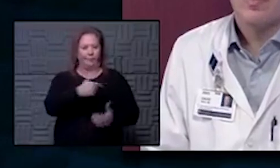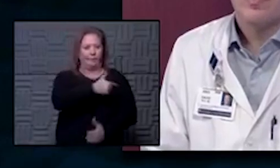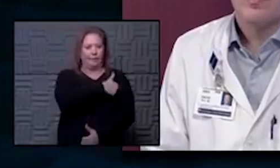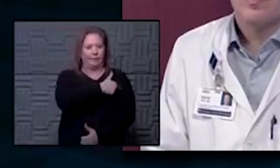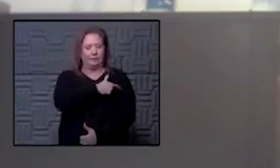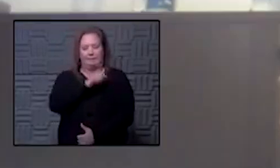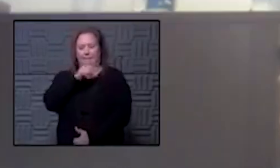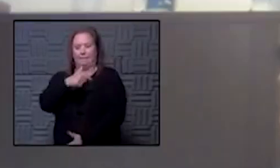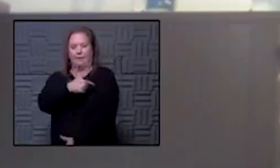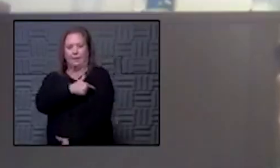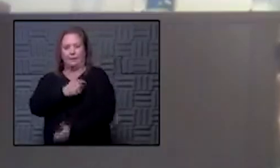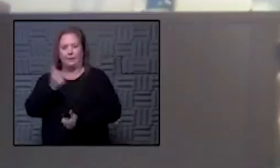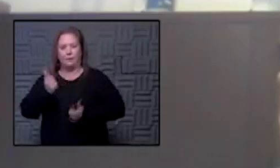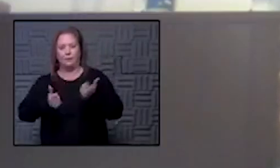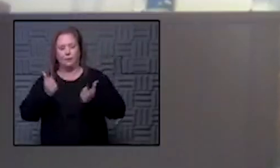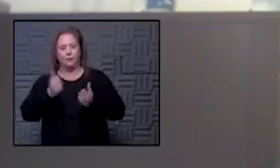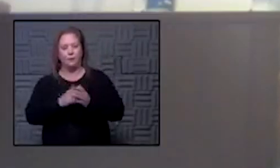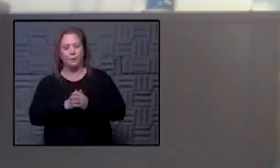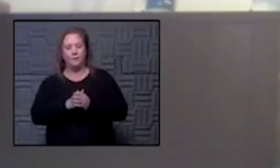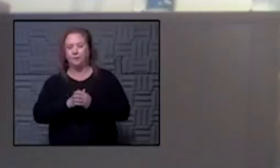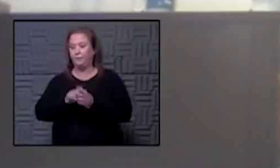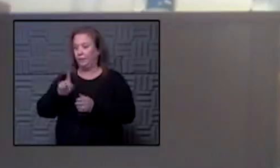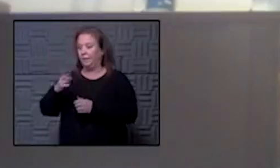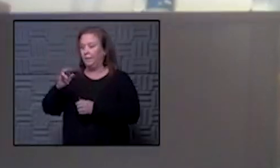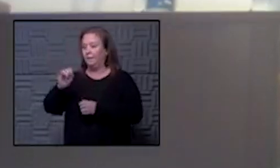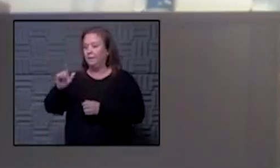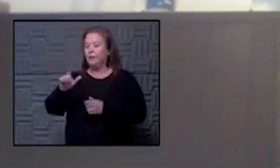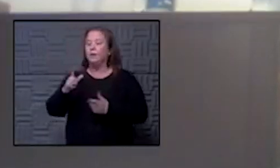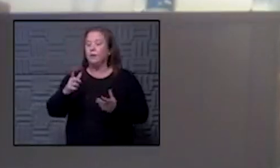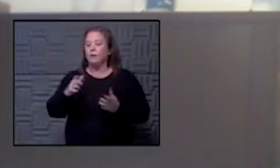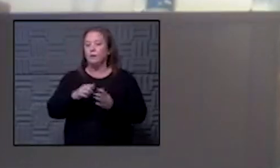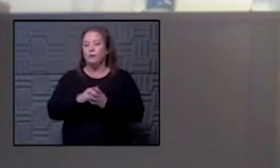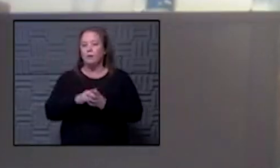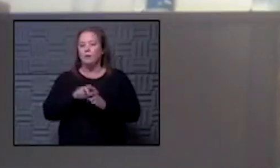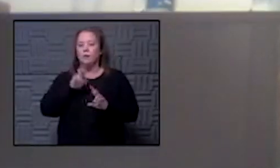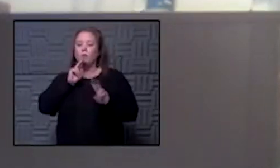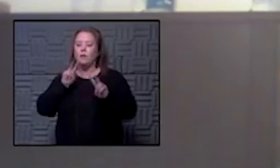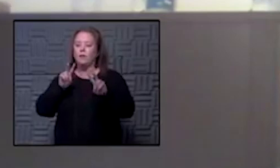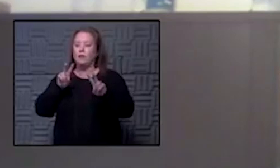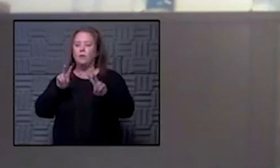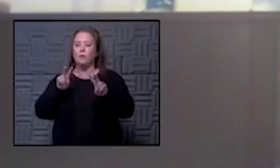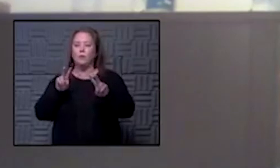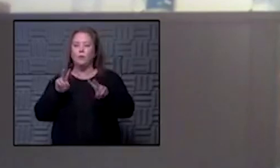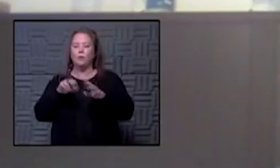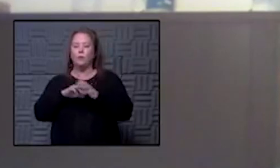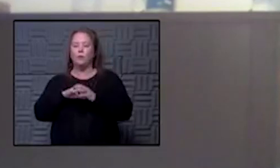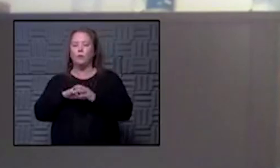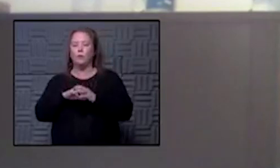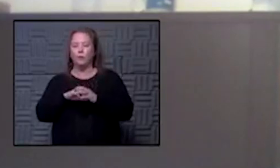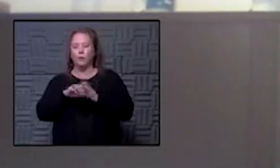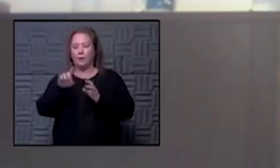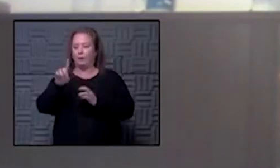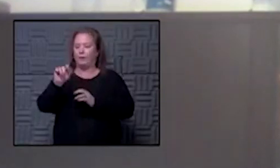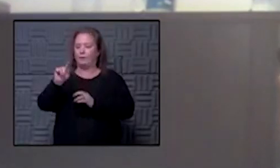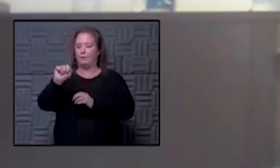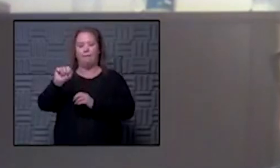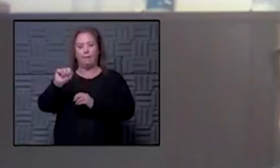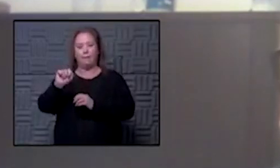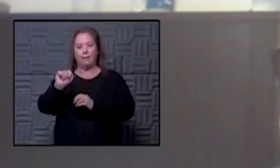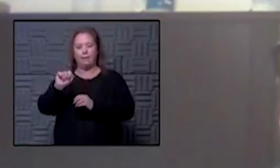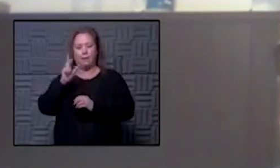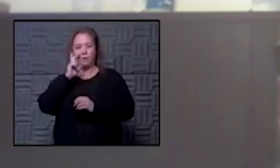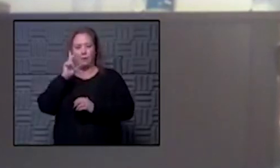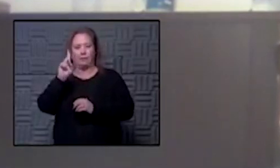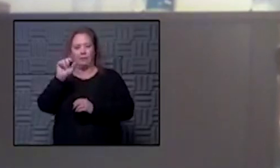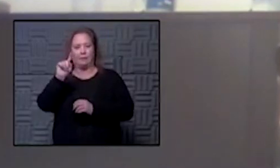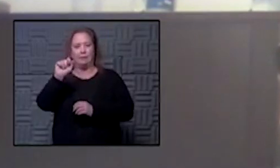i think the first thing is is we need to look at the the data as it comes out and i think